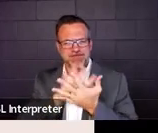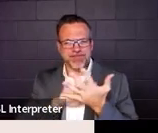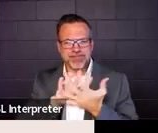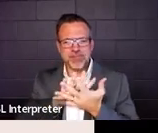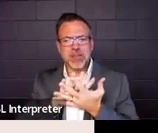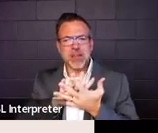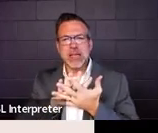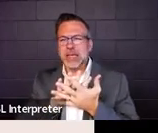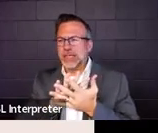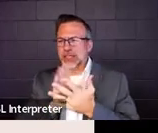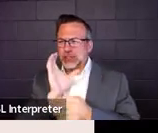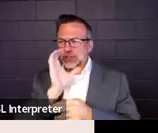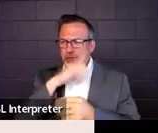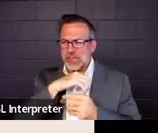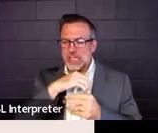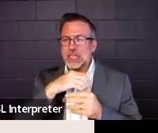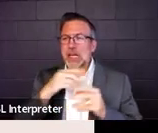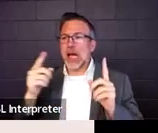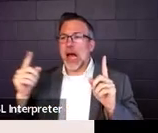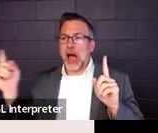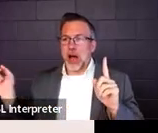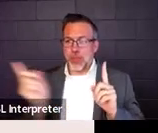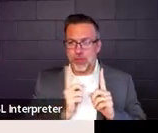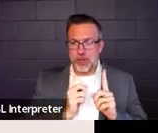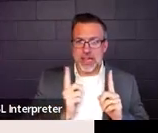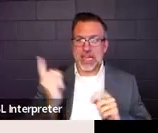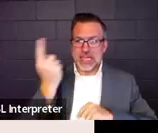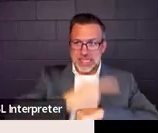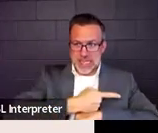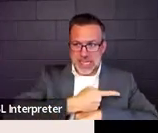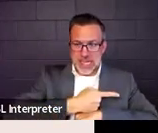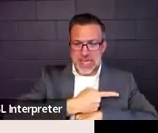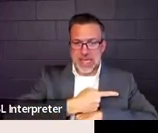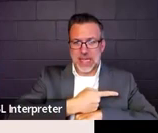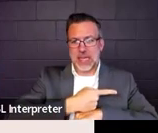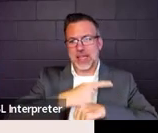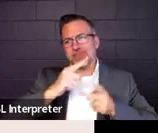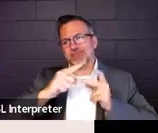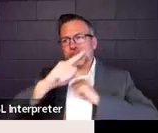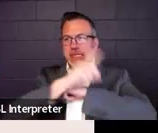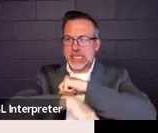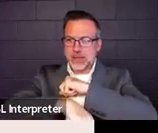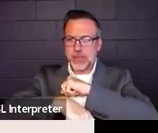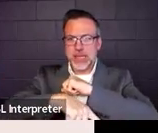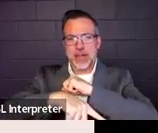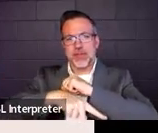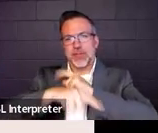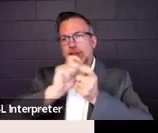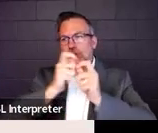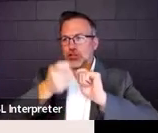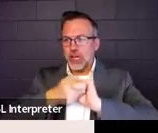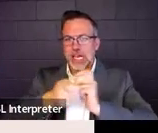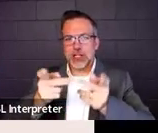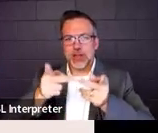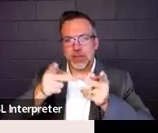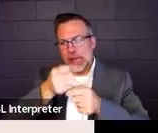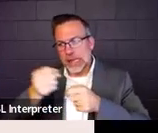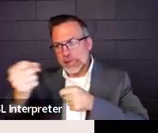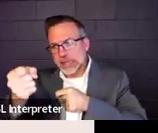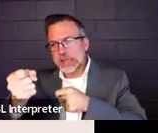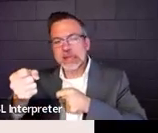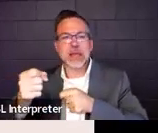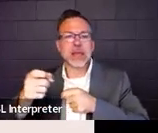between abbreviated day, disciplinary change of placements, and tutorial